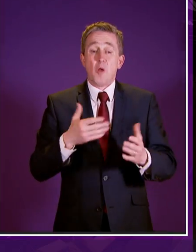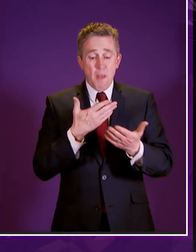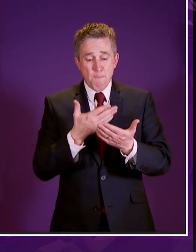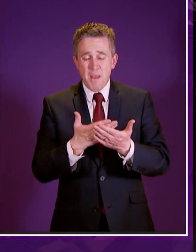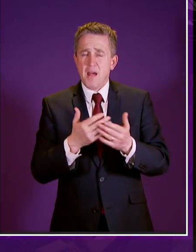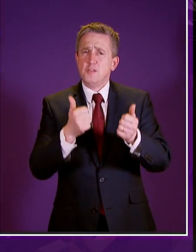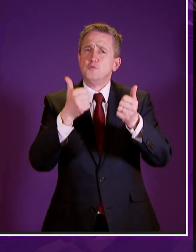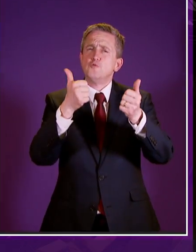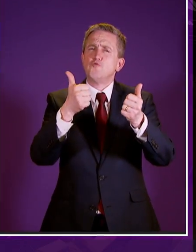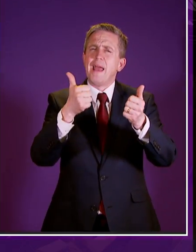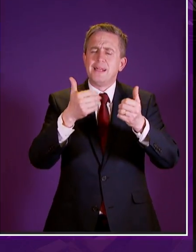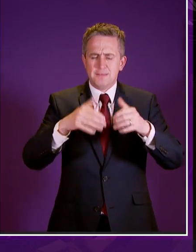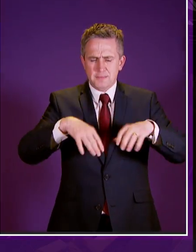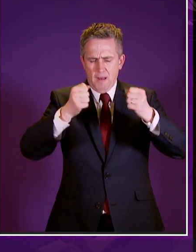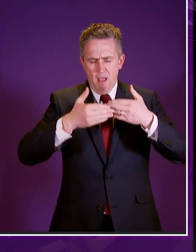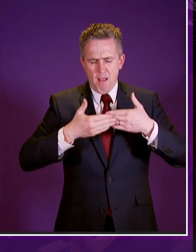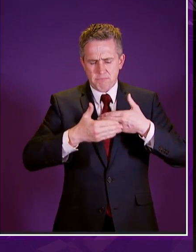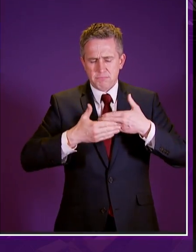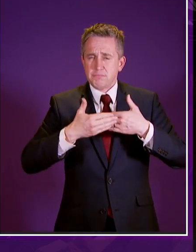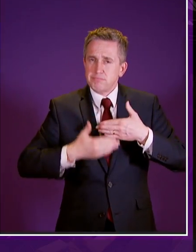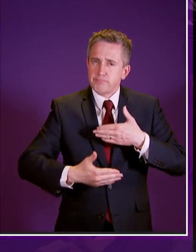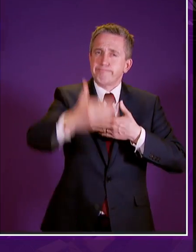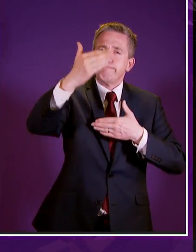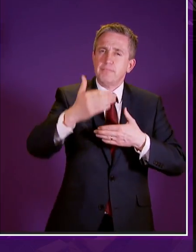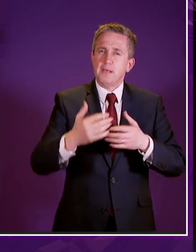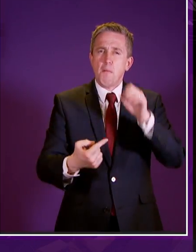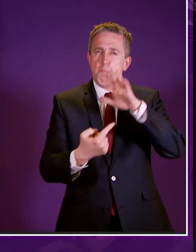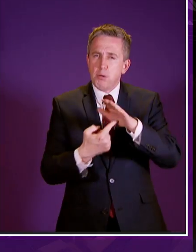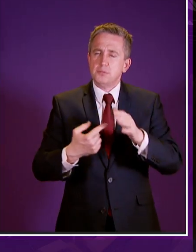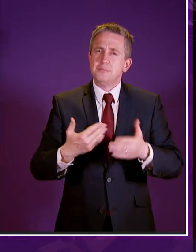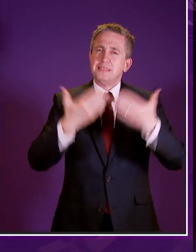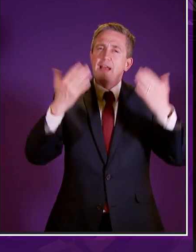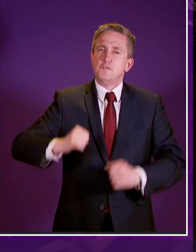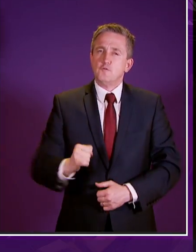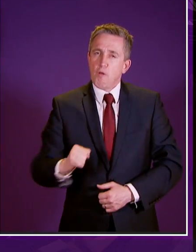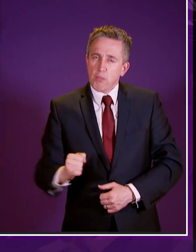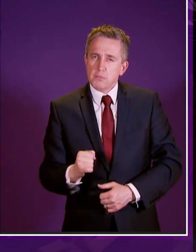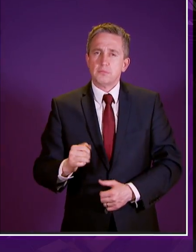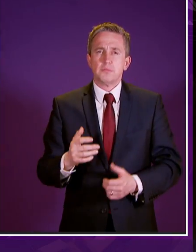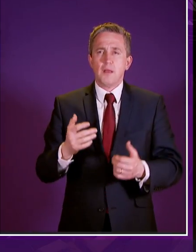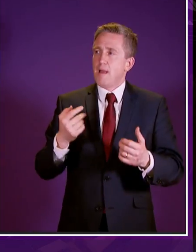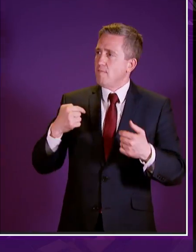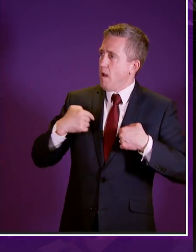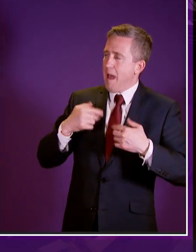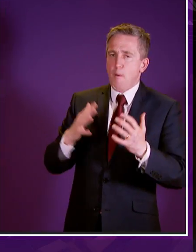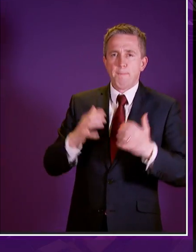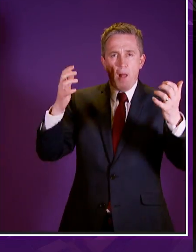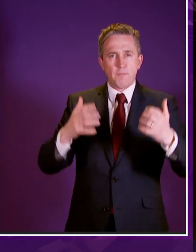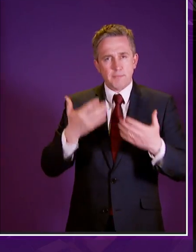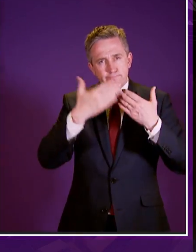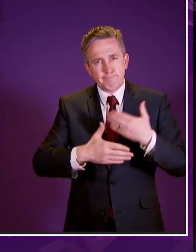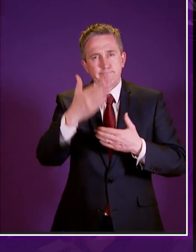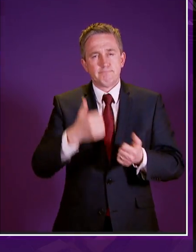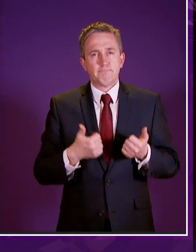and i think it's a it's a really important day for our our history as a country and as a devolved nation i want to